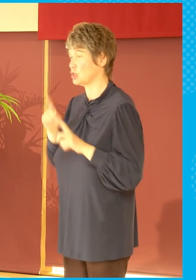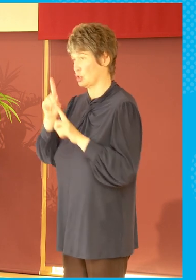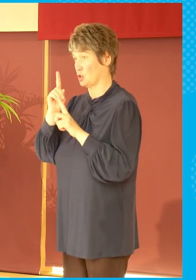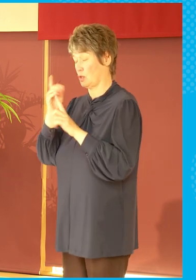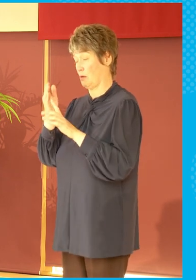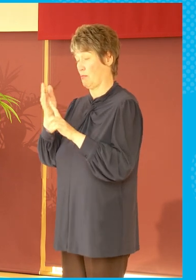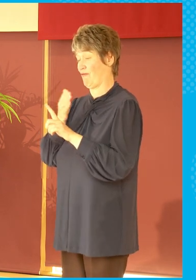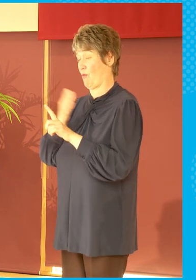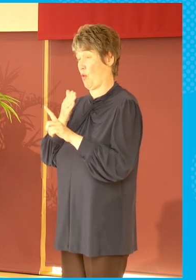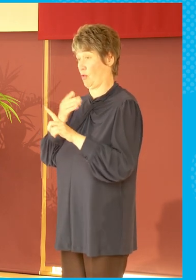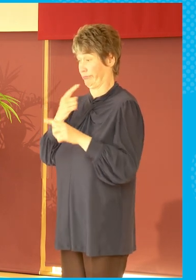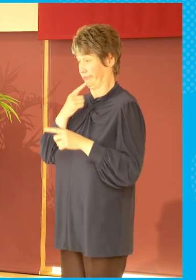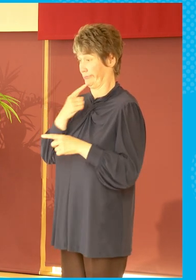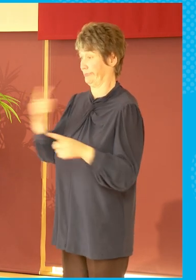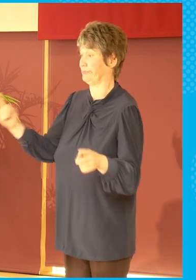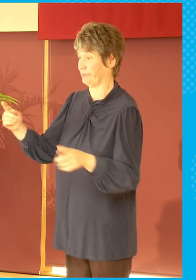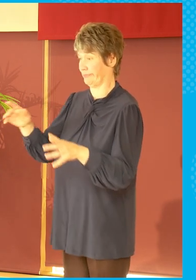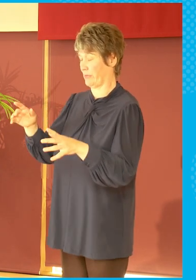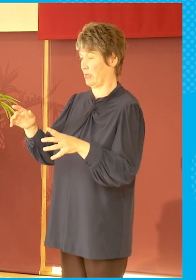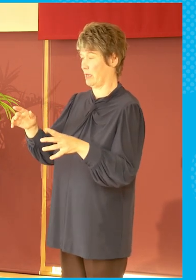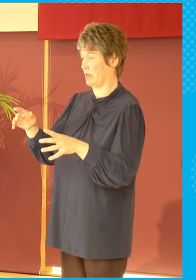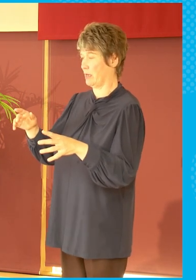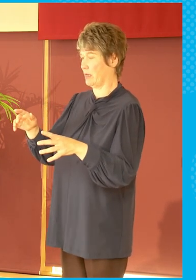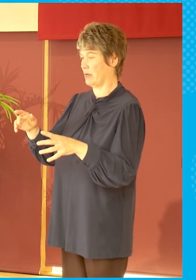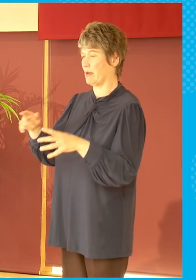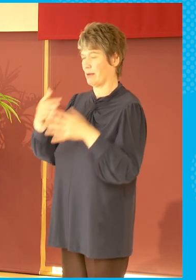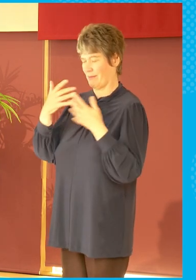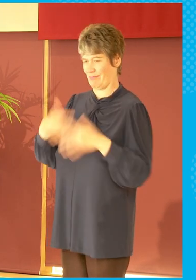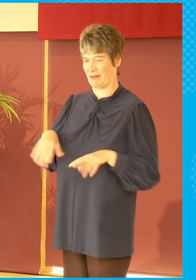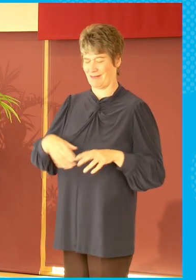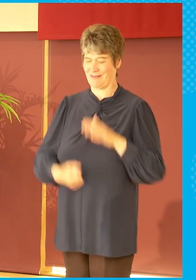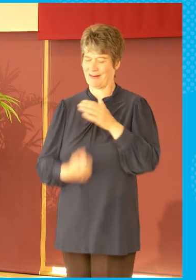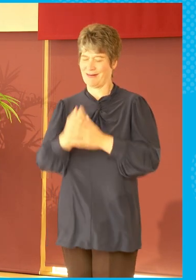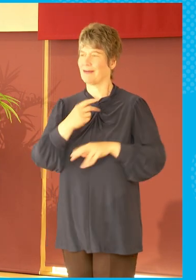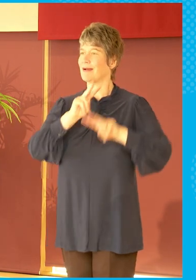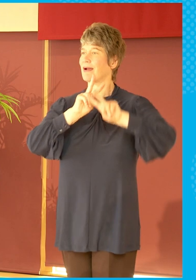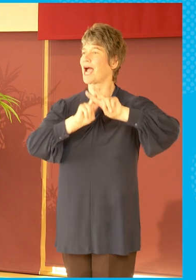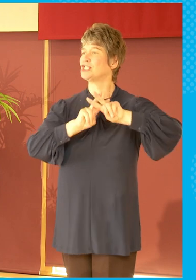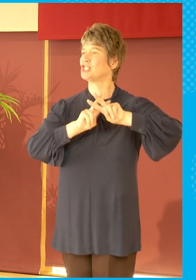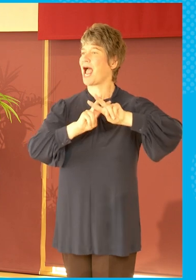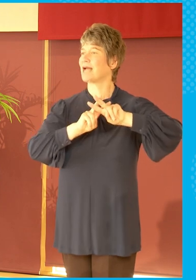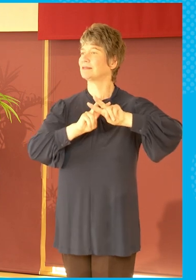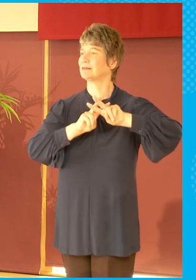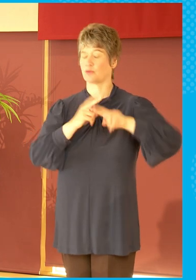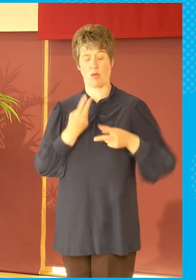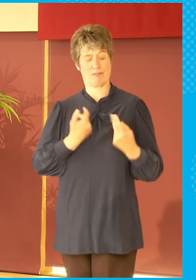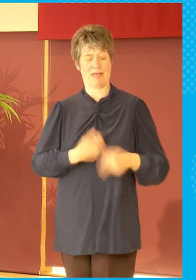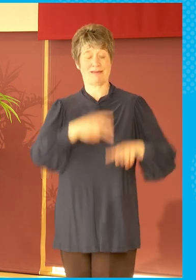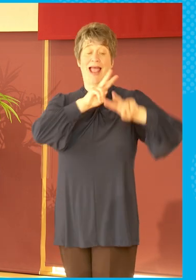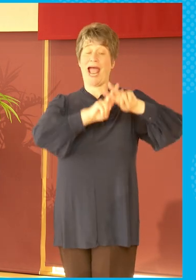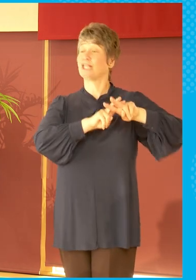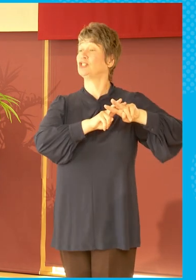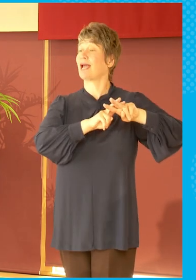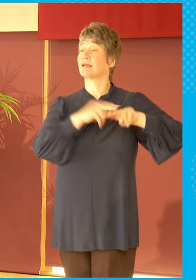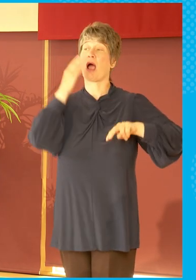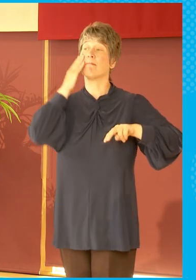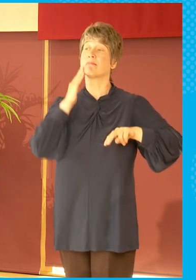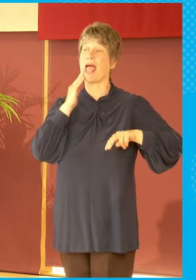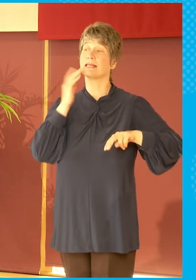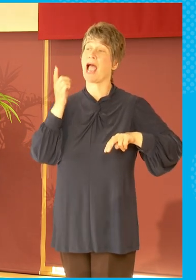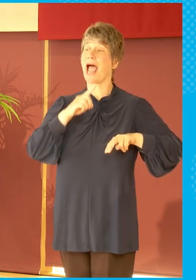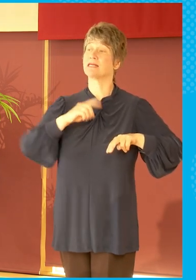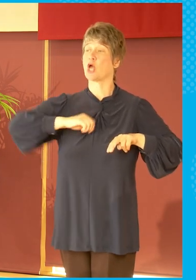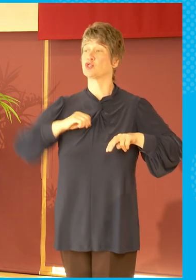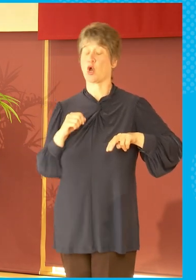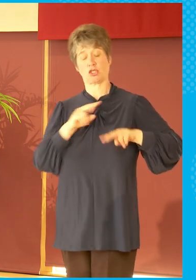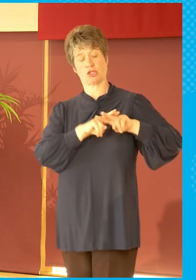coming out, you know, you have your hashtags, you have hashtag Black and Scottish. So I did a search on Instagram and social media